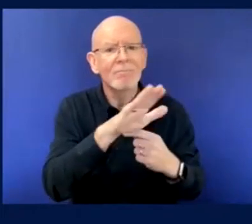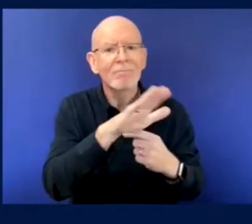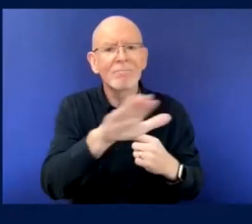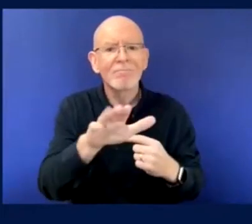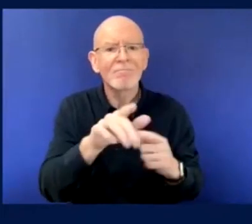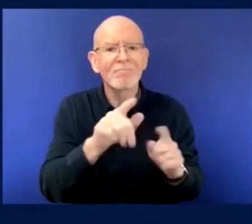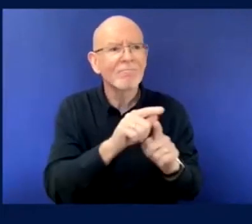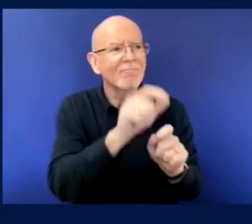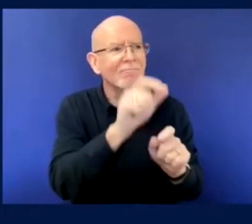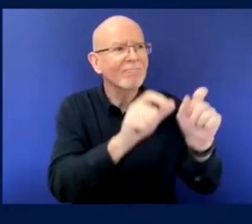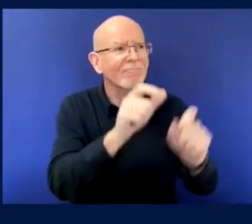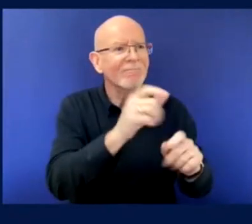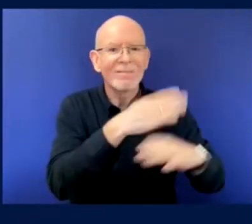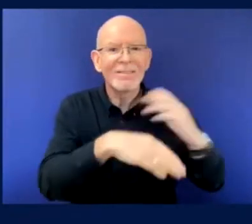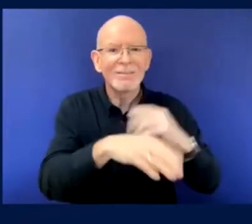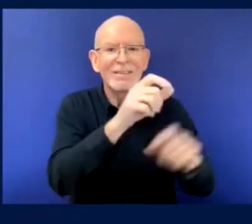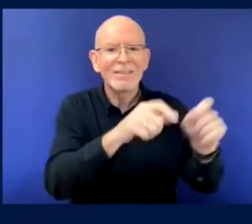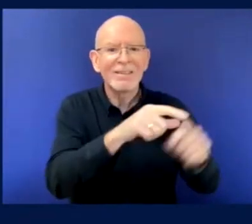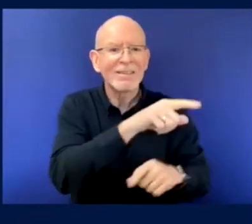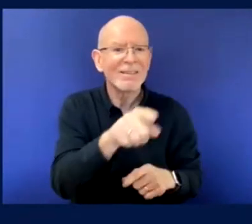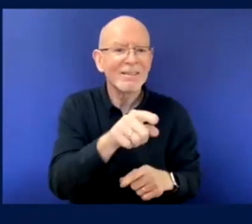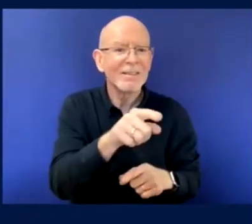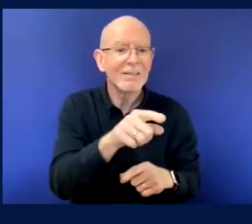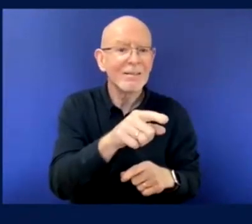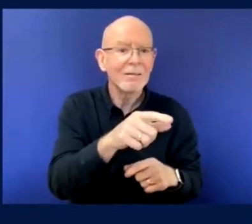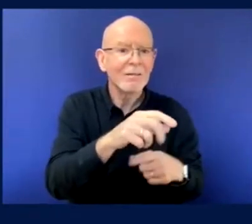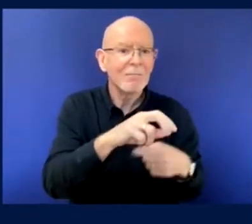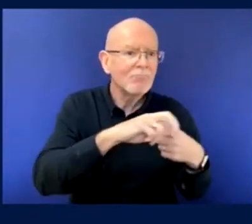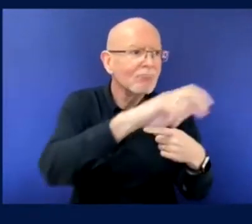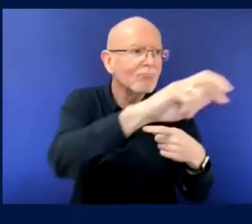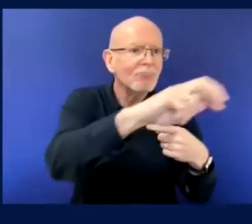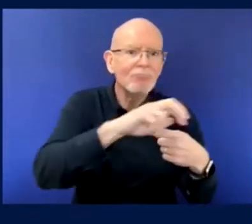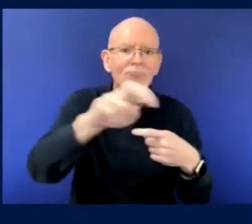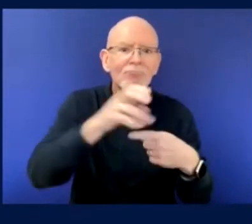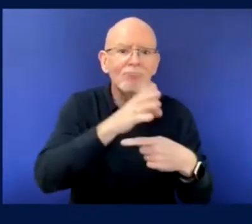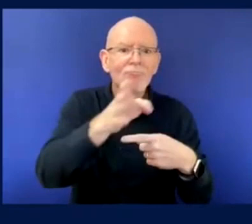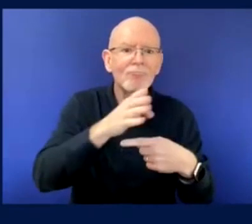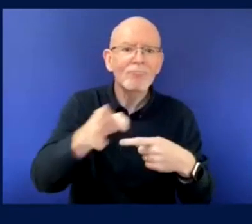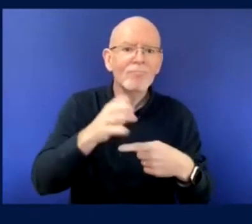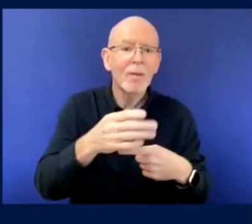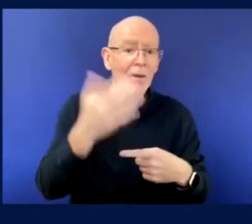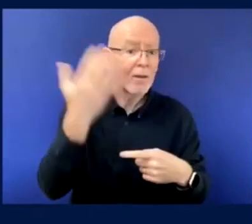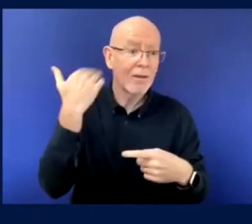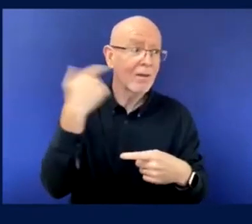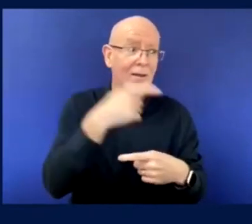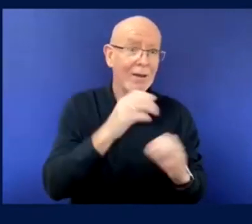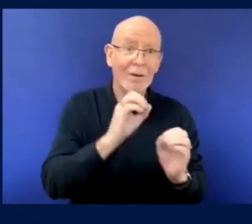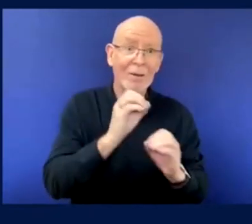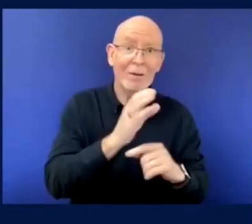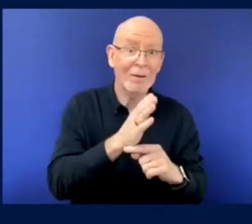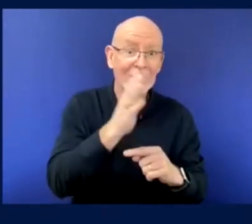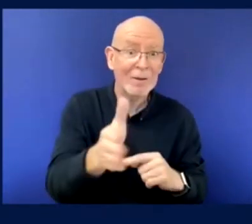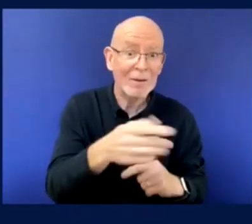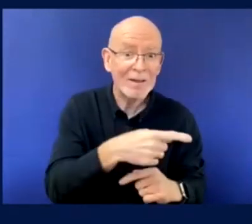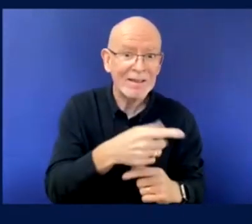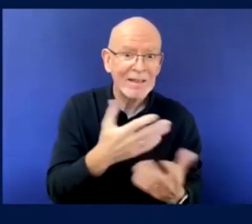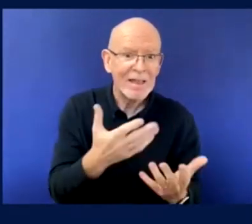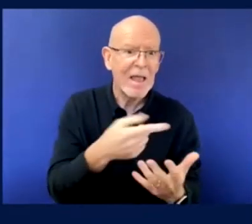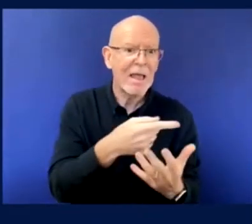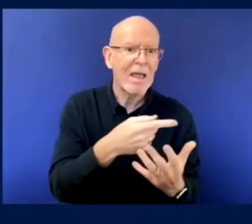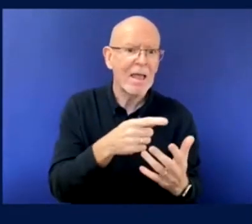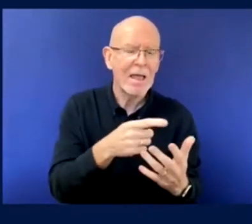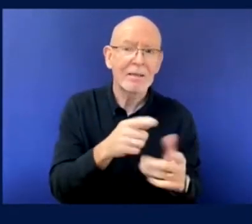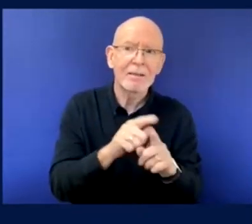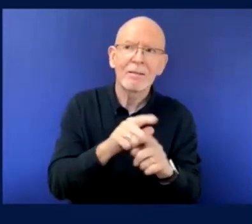Just one group. Okay. Well, just one, just one, but five, if you want. Well, I think I could say